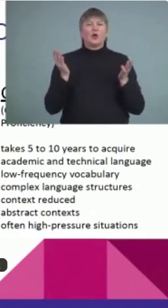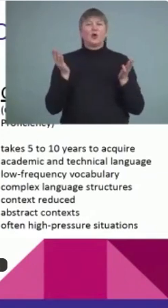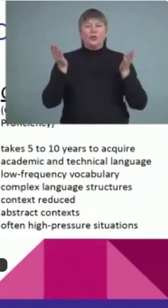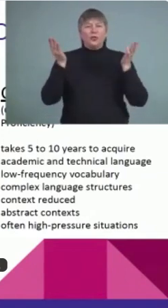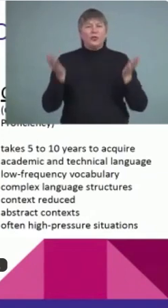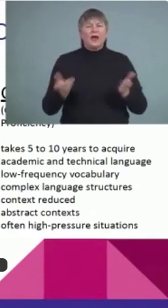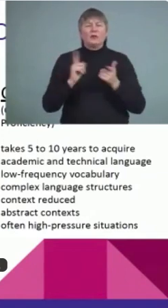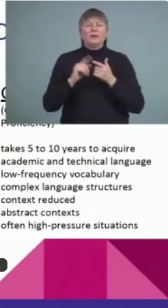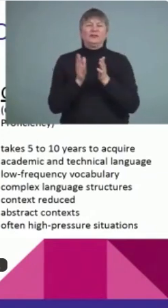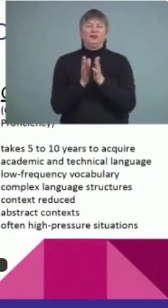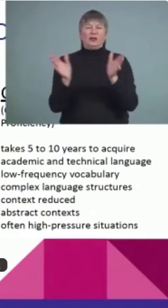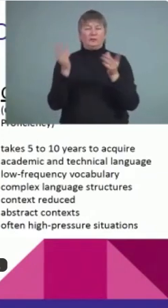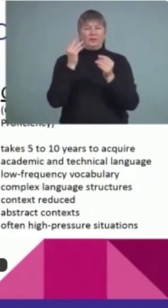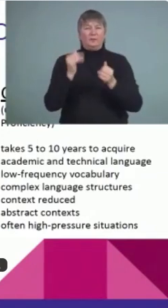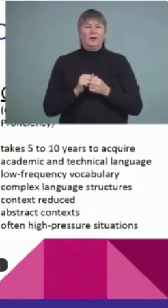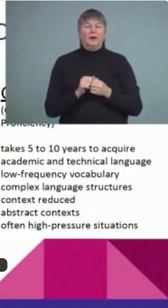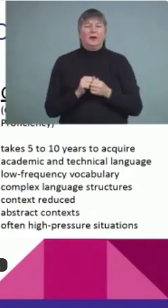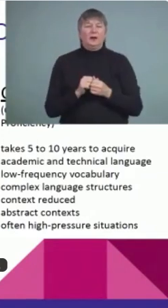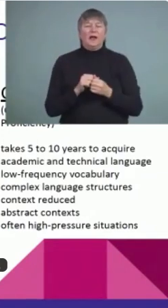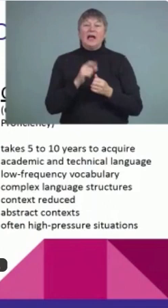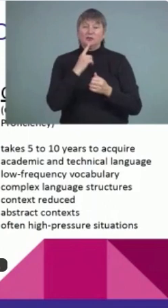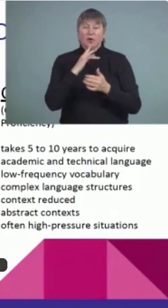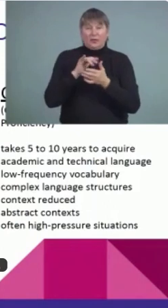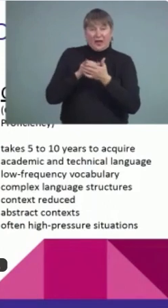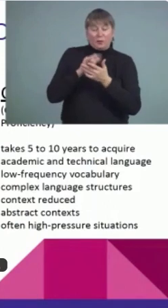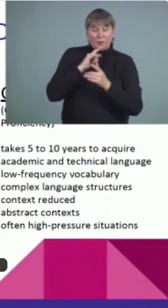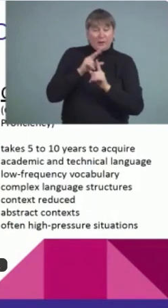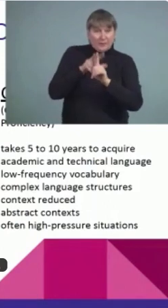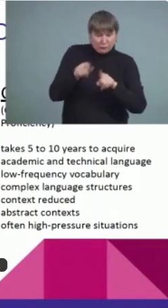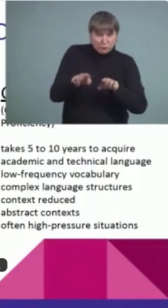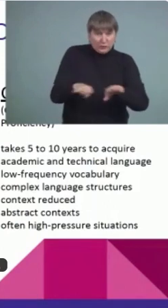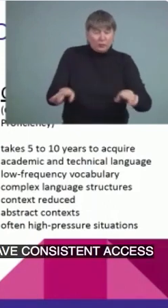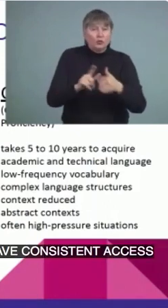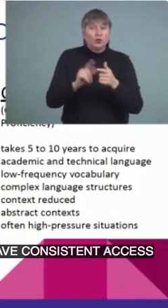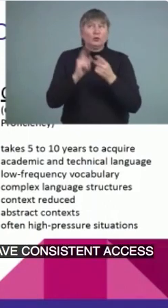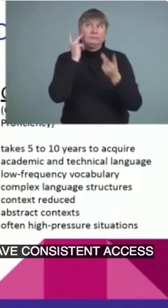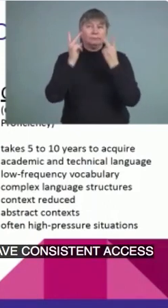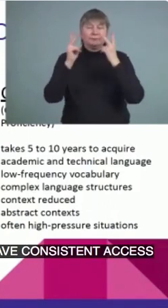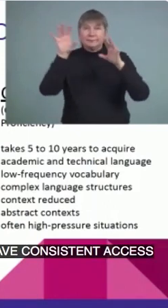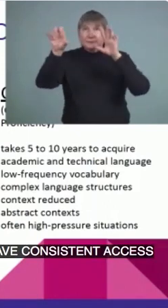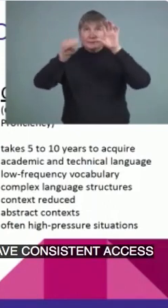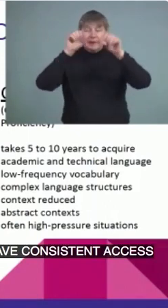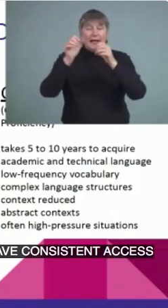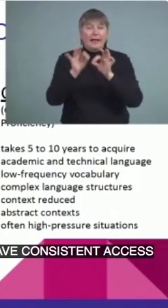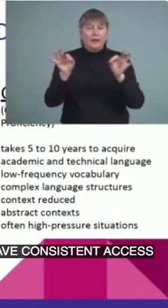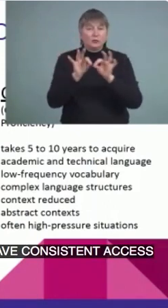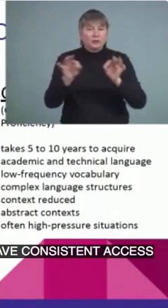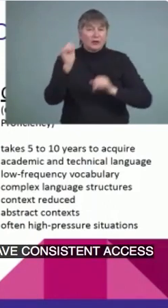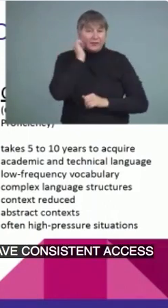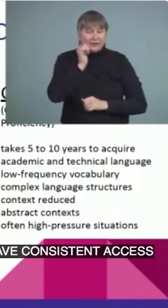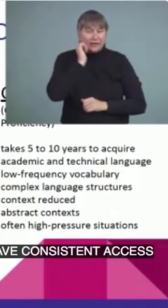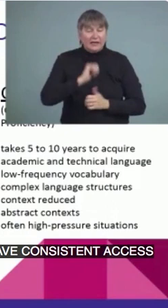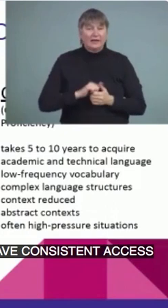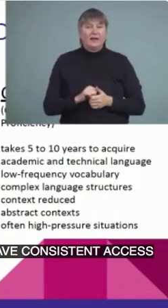that have consistent access to language. So for our students who are deaf and hard of hearing, that